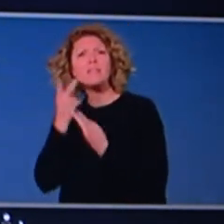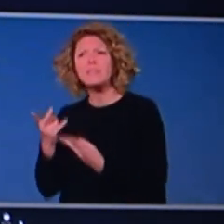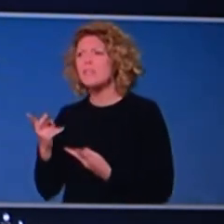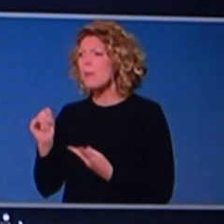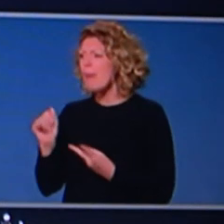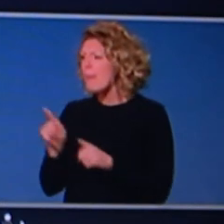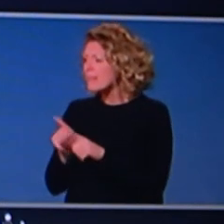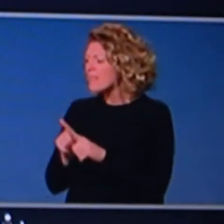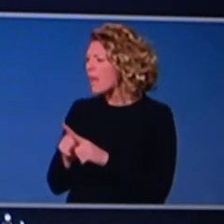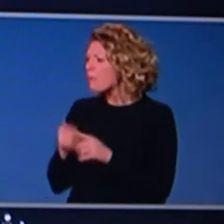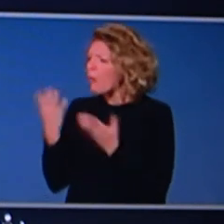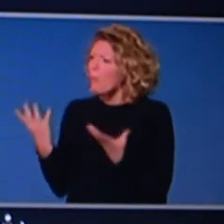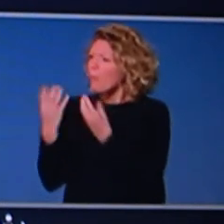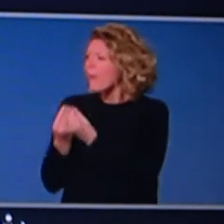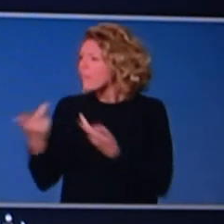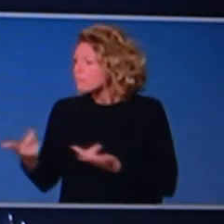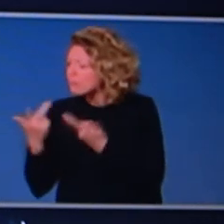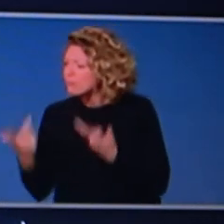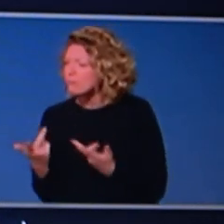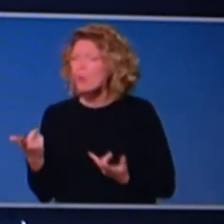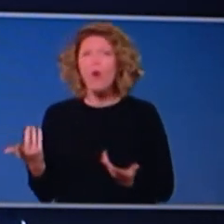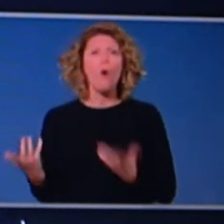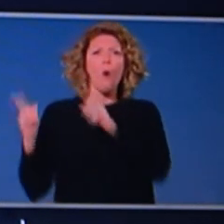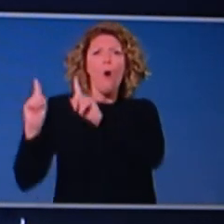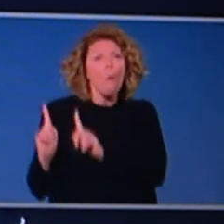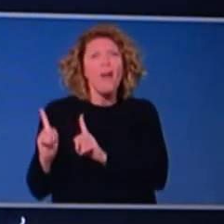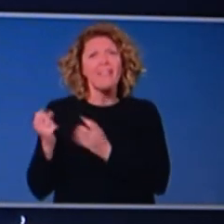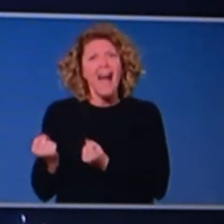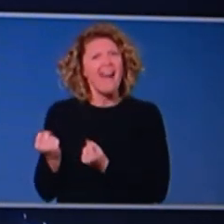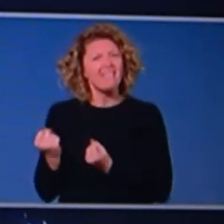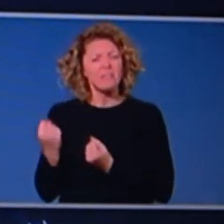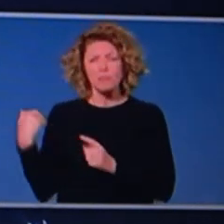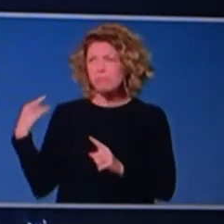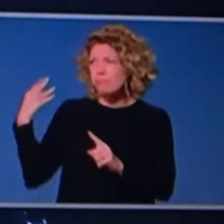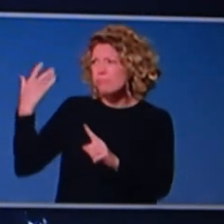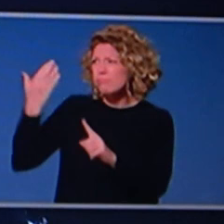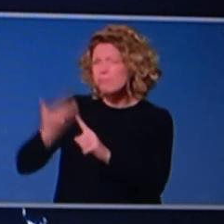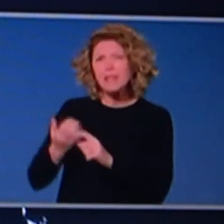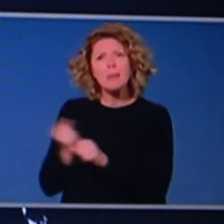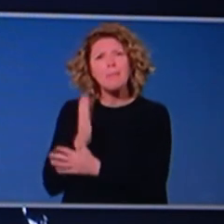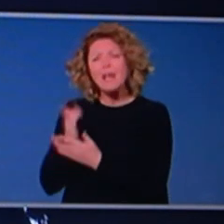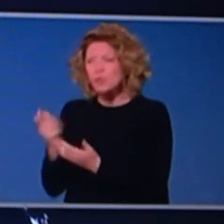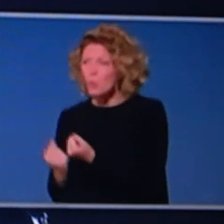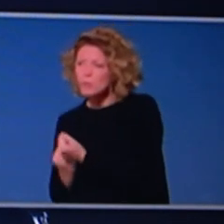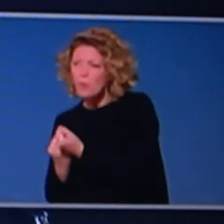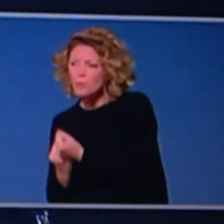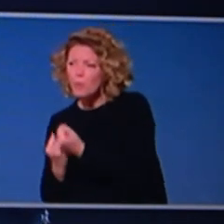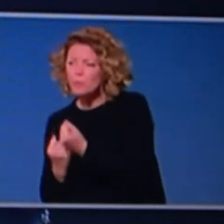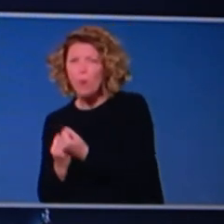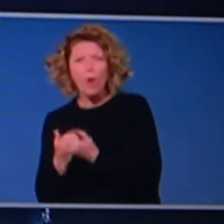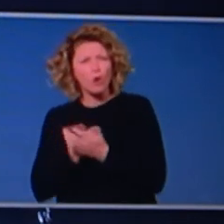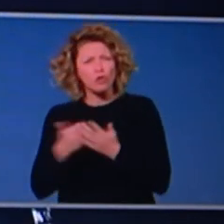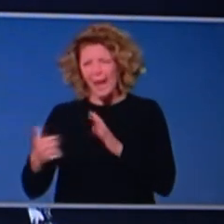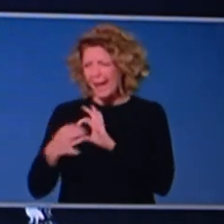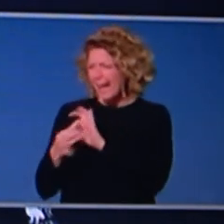meals, helping the aged care facility to support their relatives. So those people who have a history